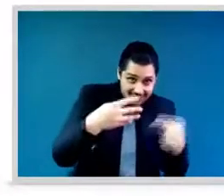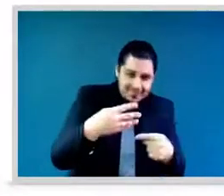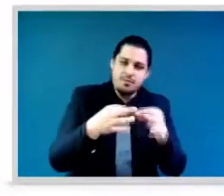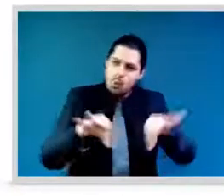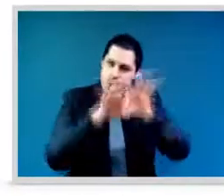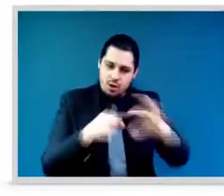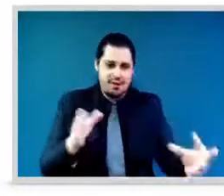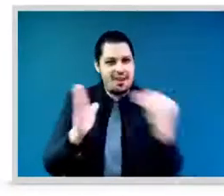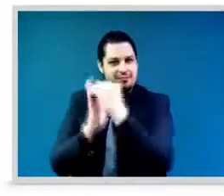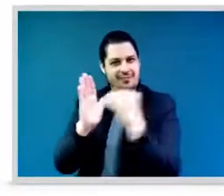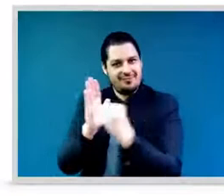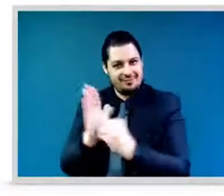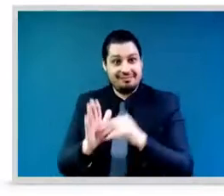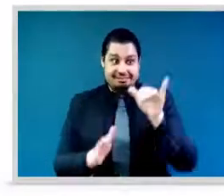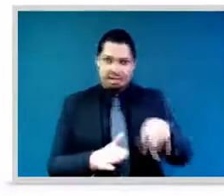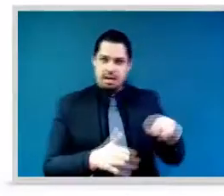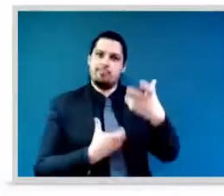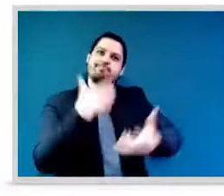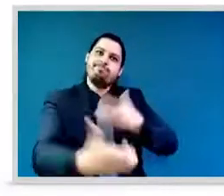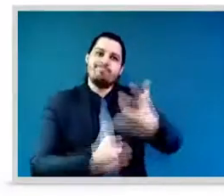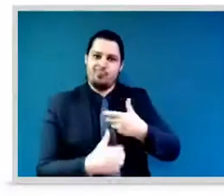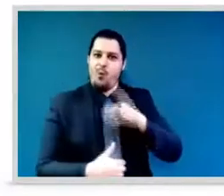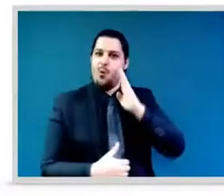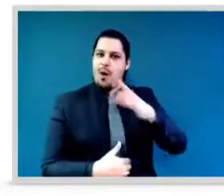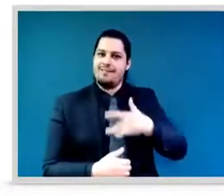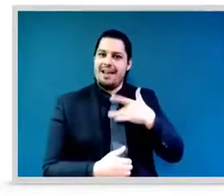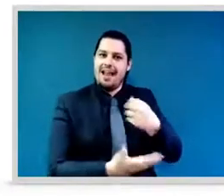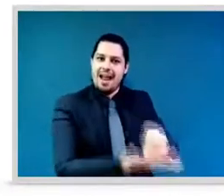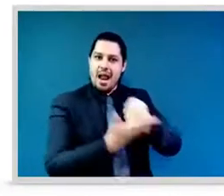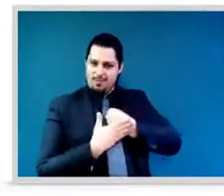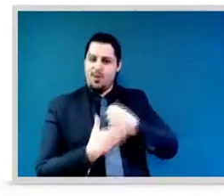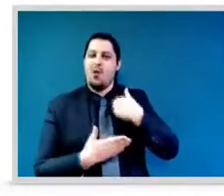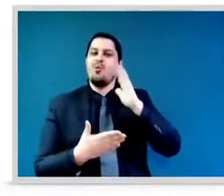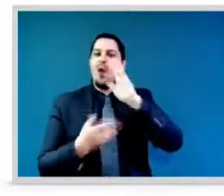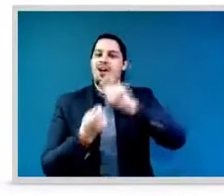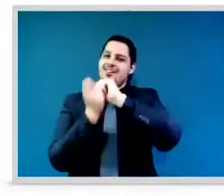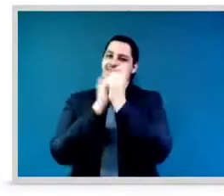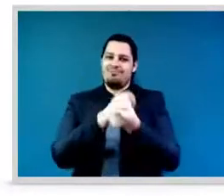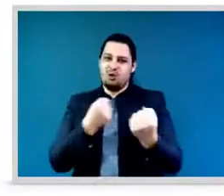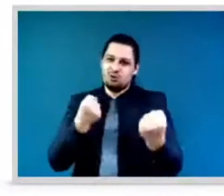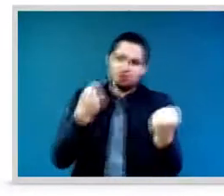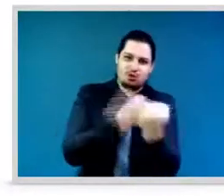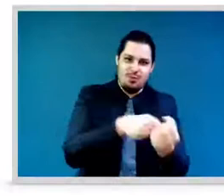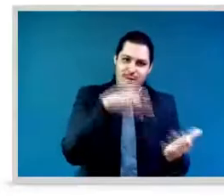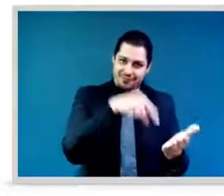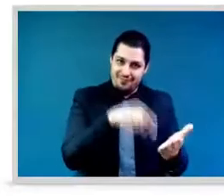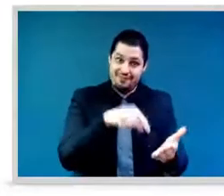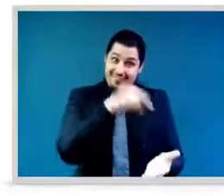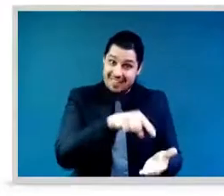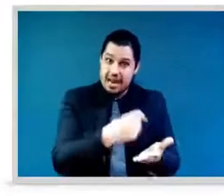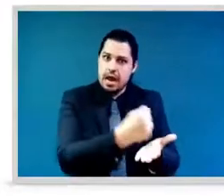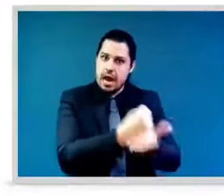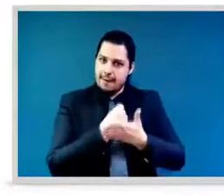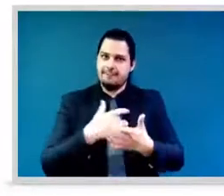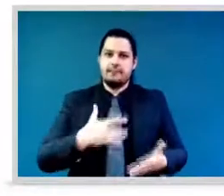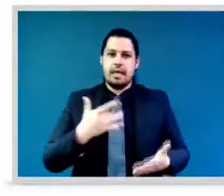biases that keep barriers to achieving equal participation in place so it's not